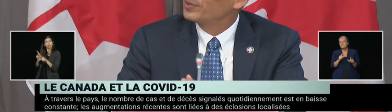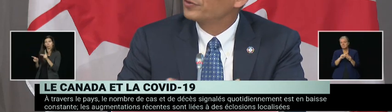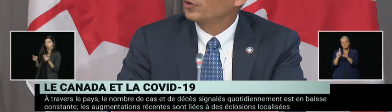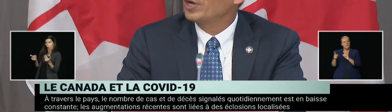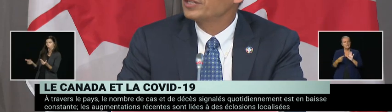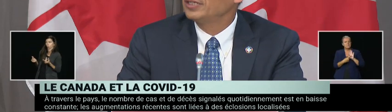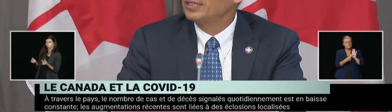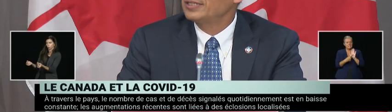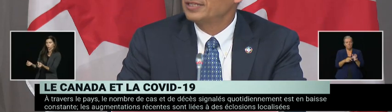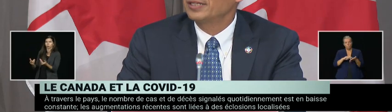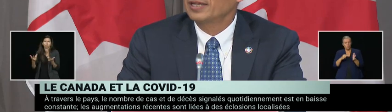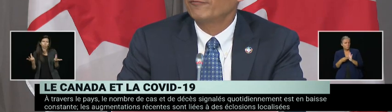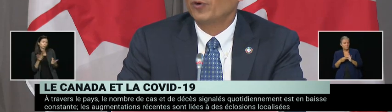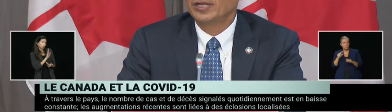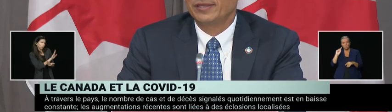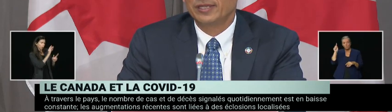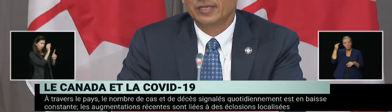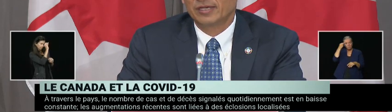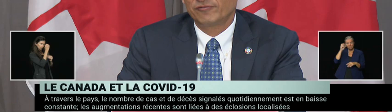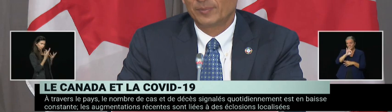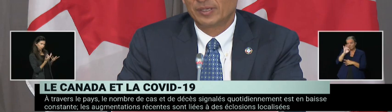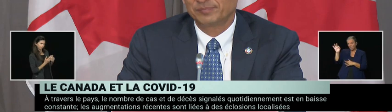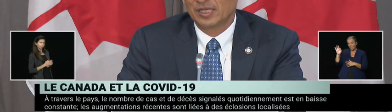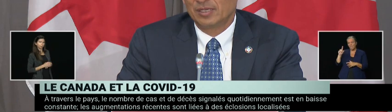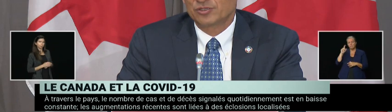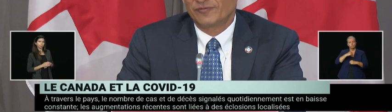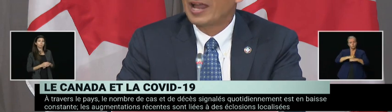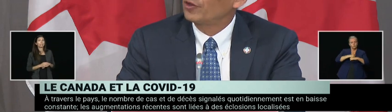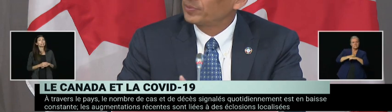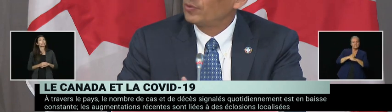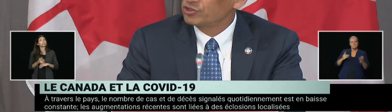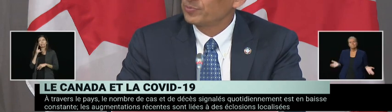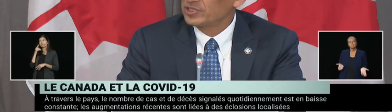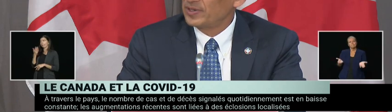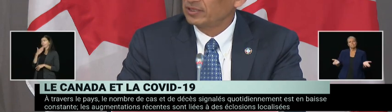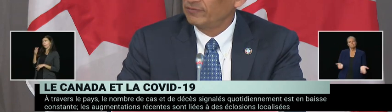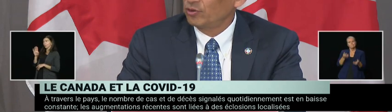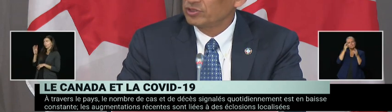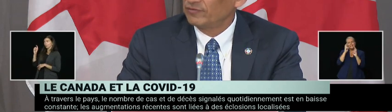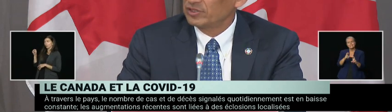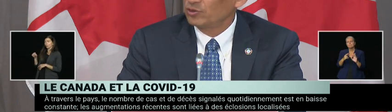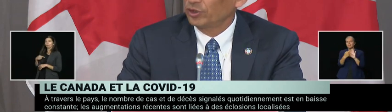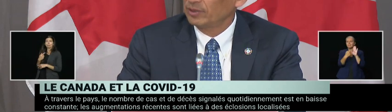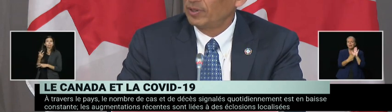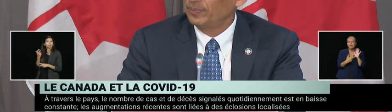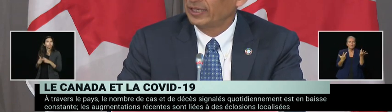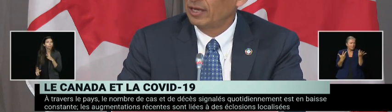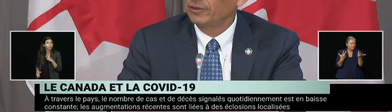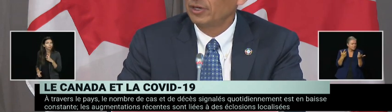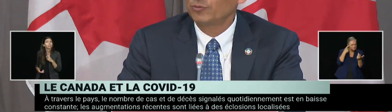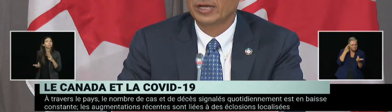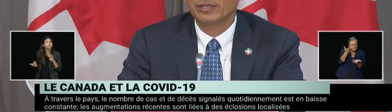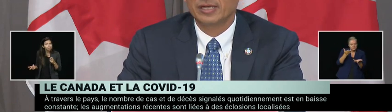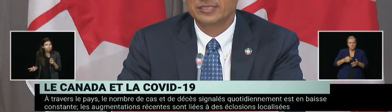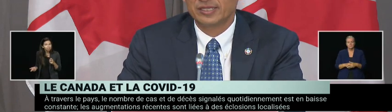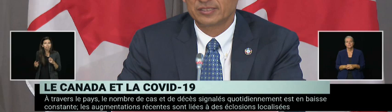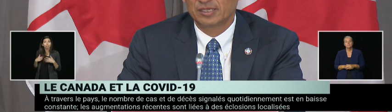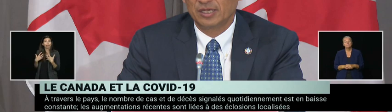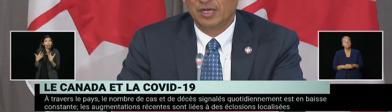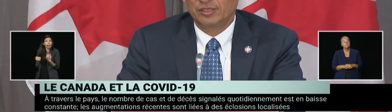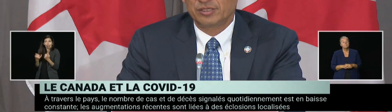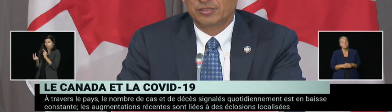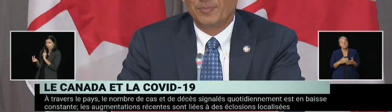Thank you very much for the question. It's a tough one, I think, from sort of a health promotion perspective. Those of us who work in public health recognize